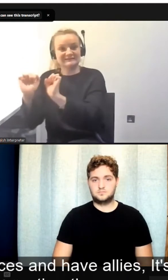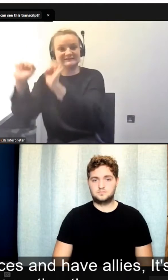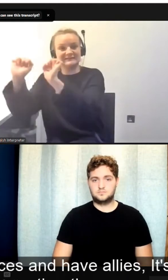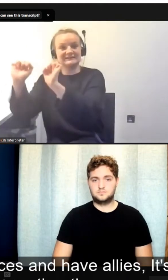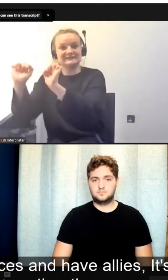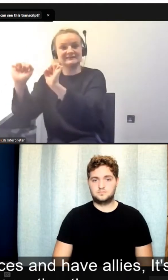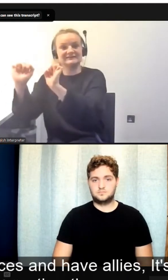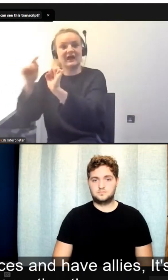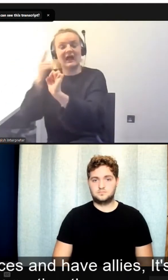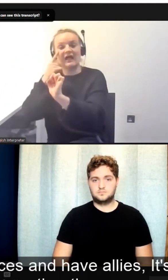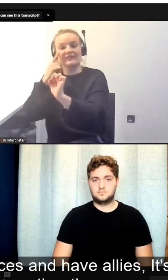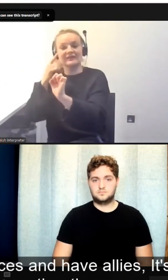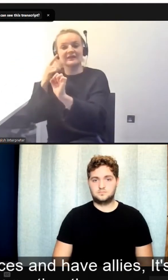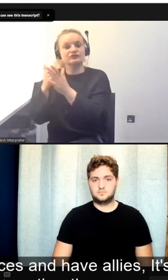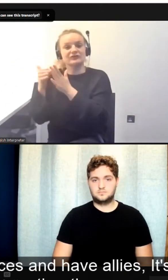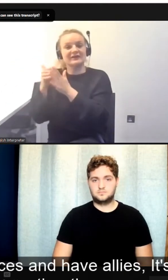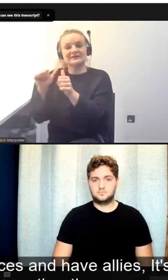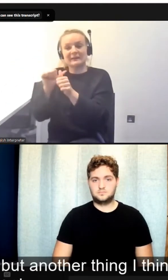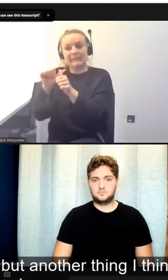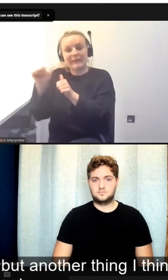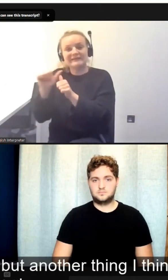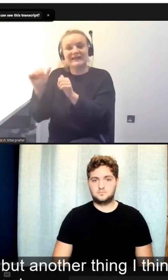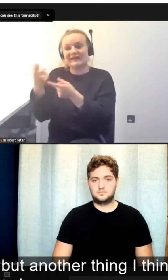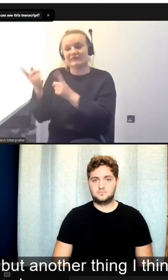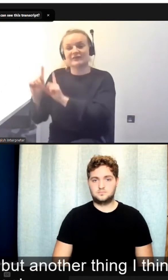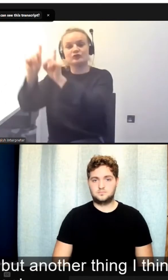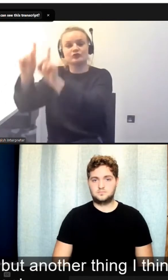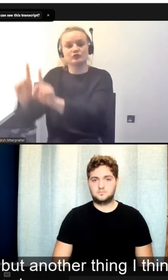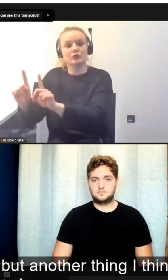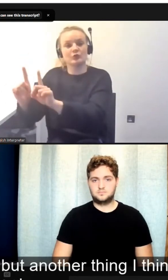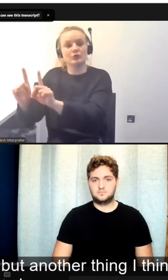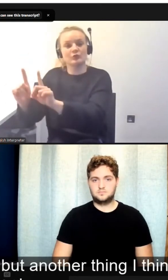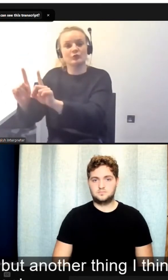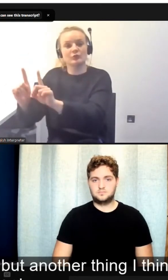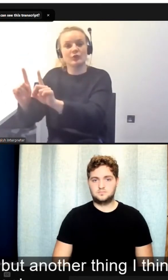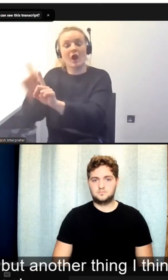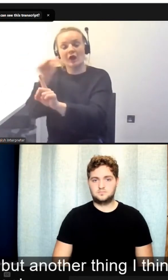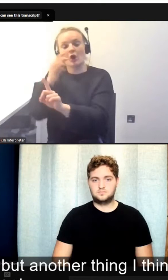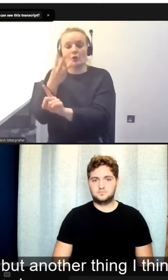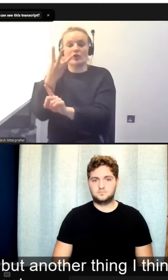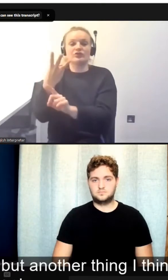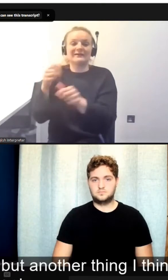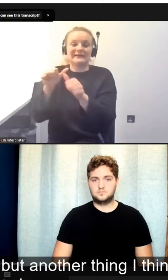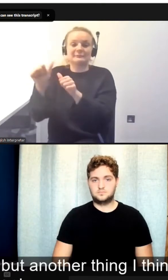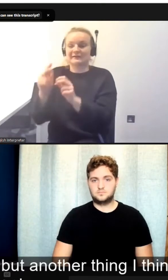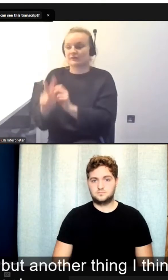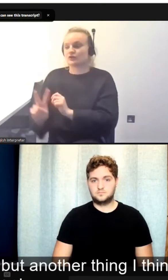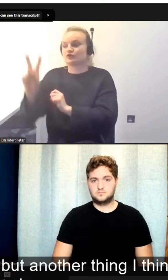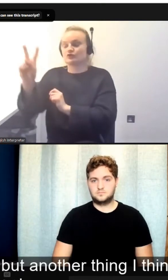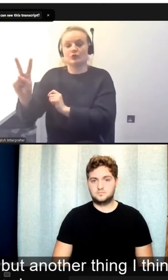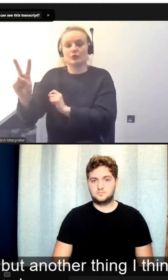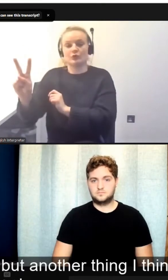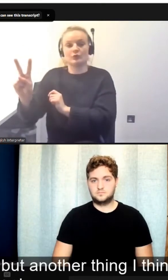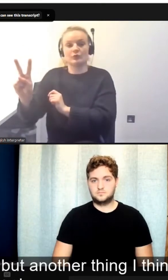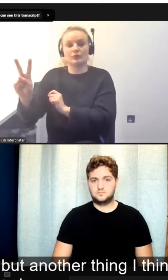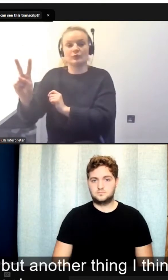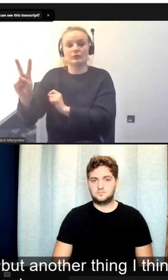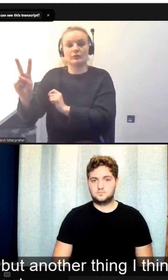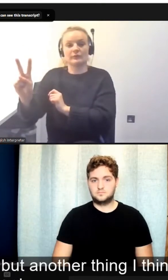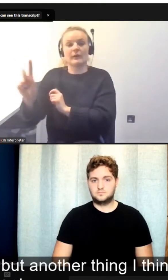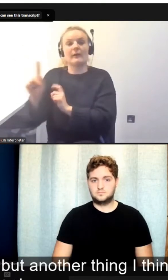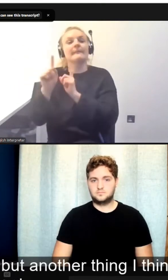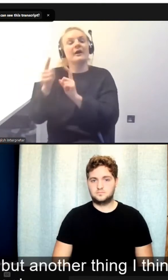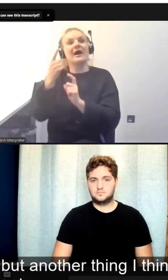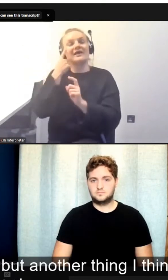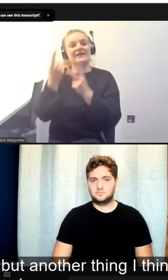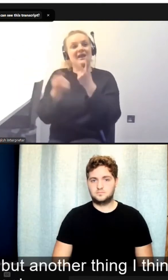always better when there's two of you rather than one, and obviously three is better than two. But another thing I think that is